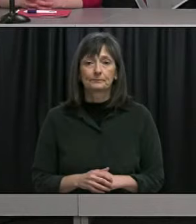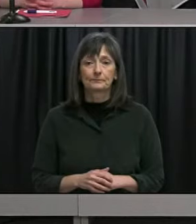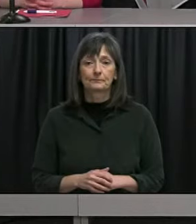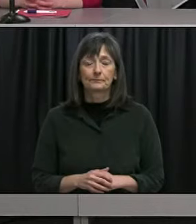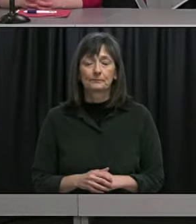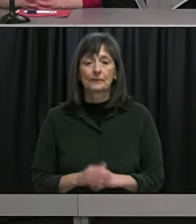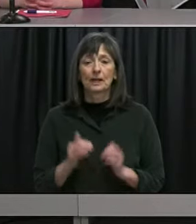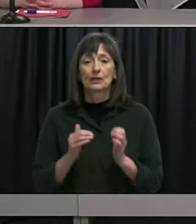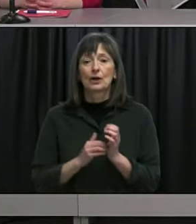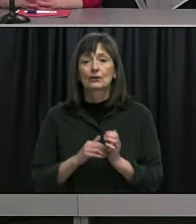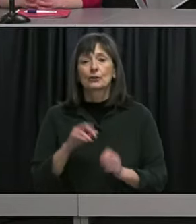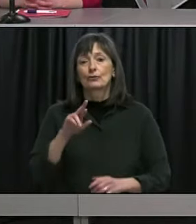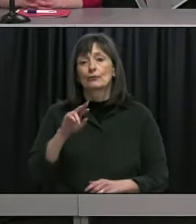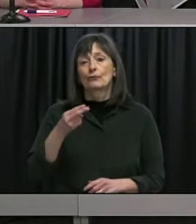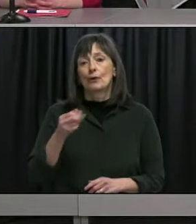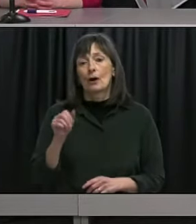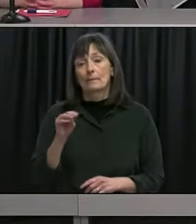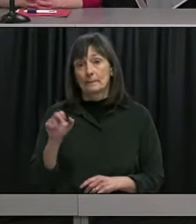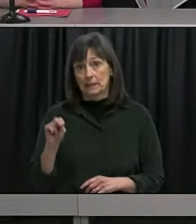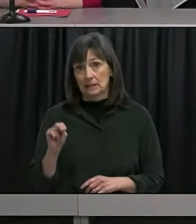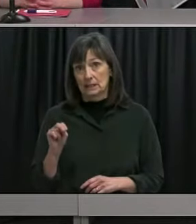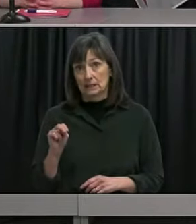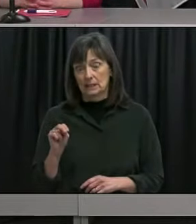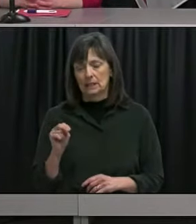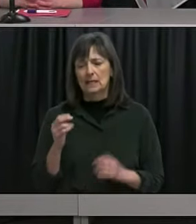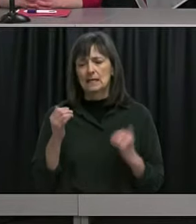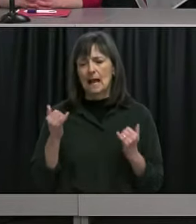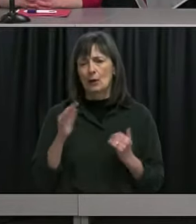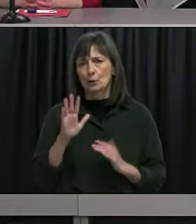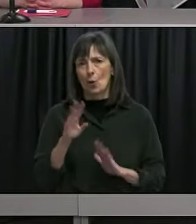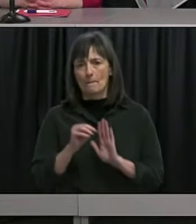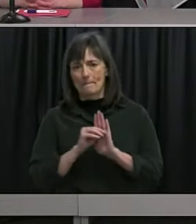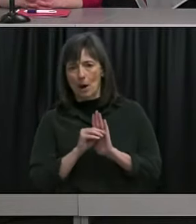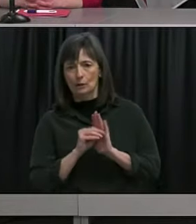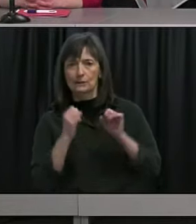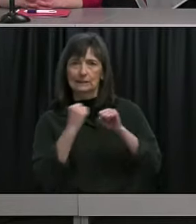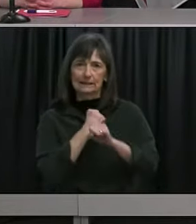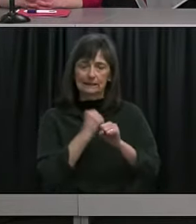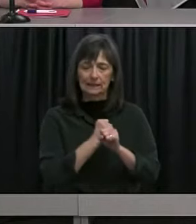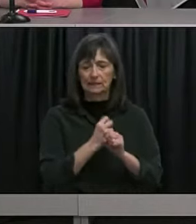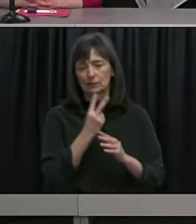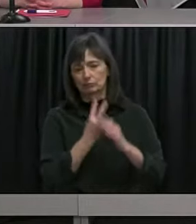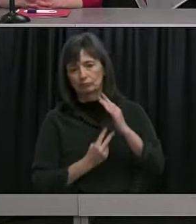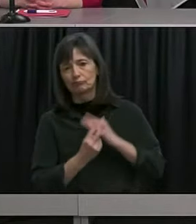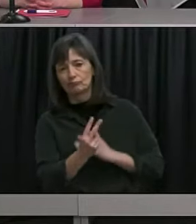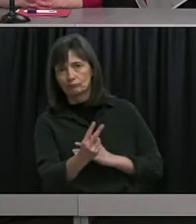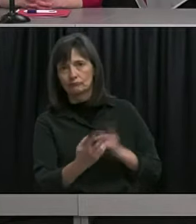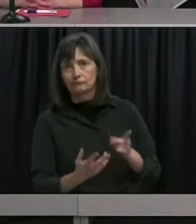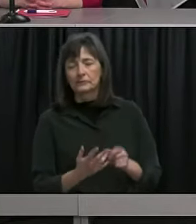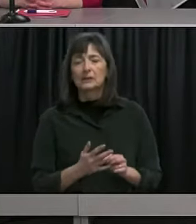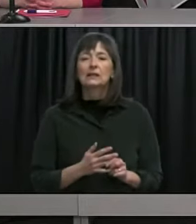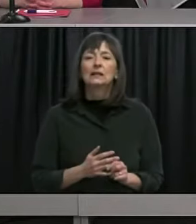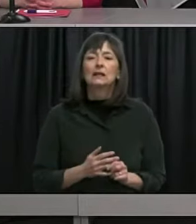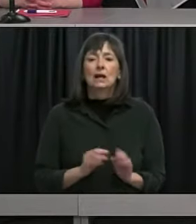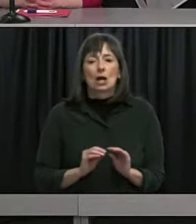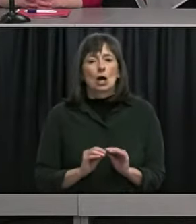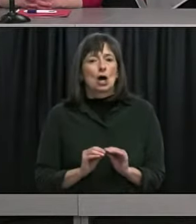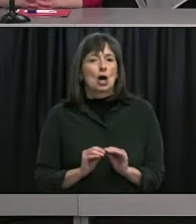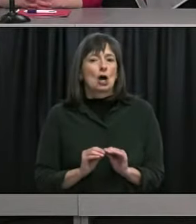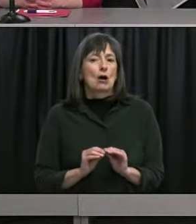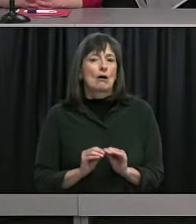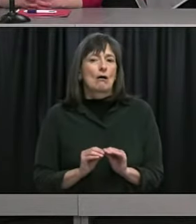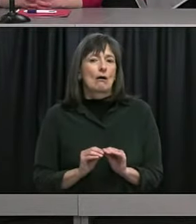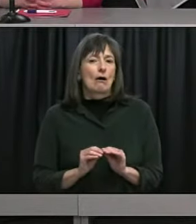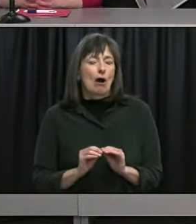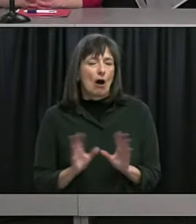Dr. Rahman when looking at this predictive modeling we really can see that the youth models obviously were significantly greater than